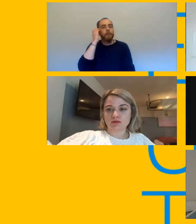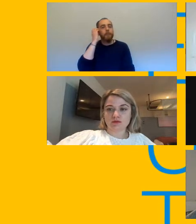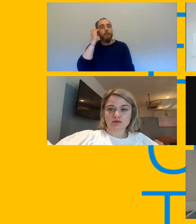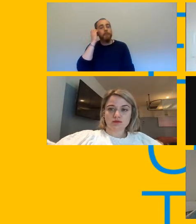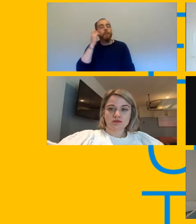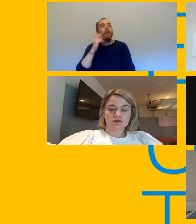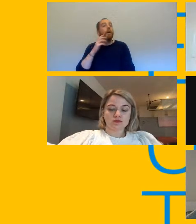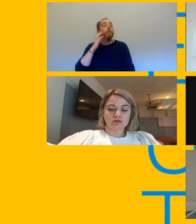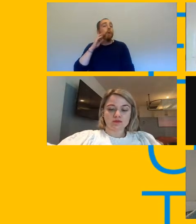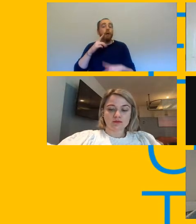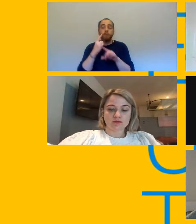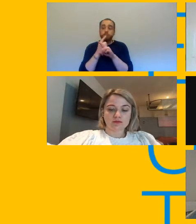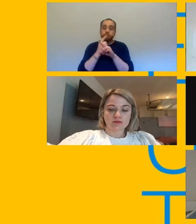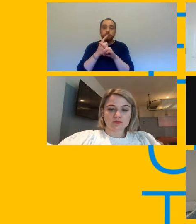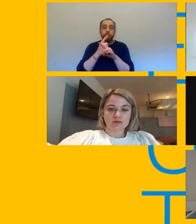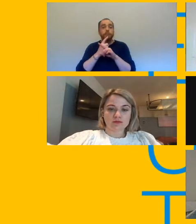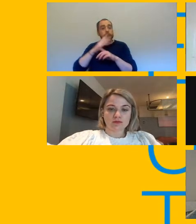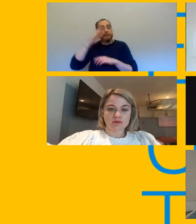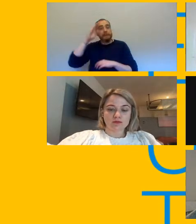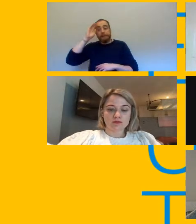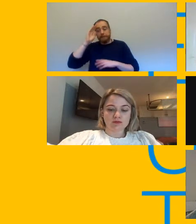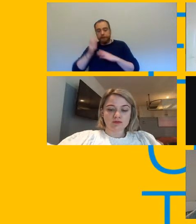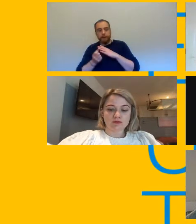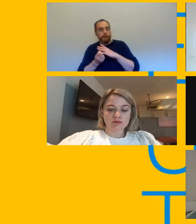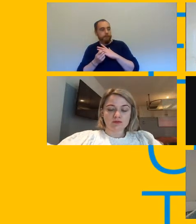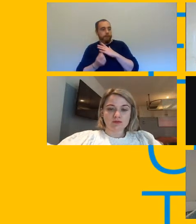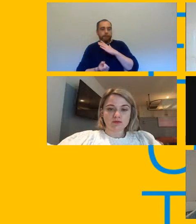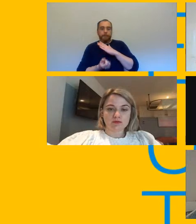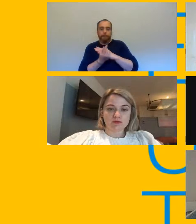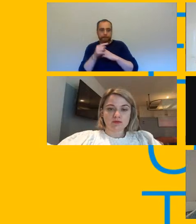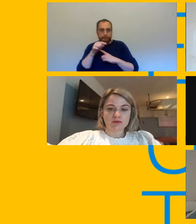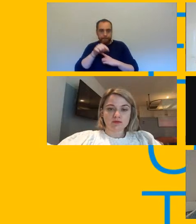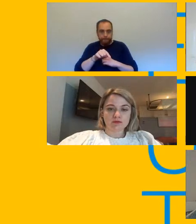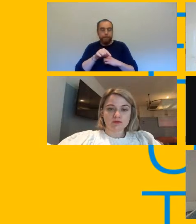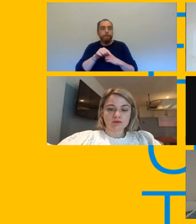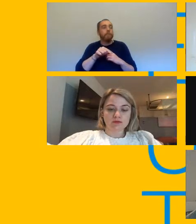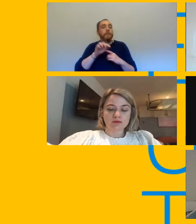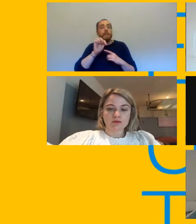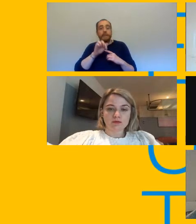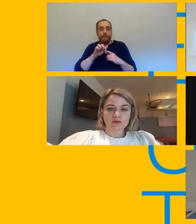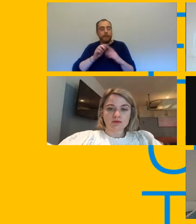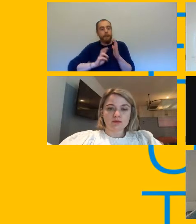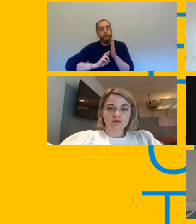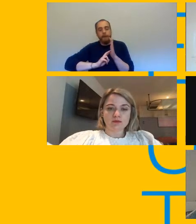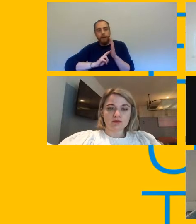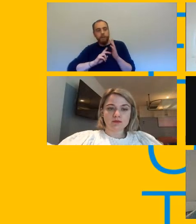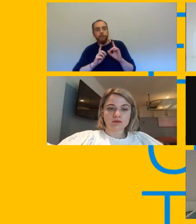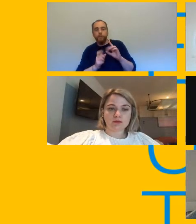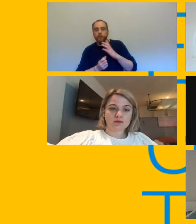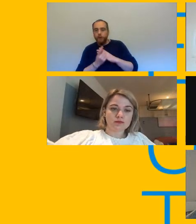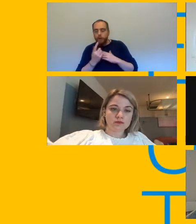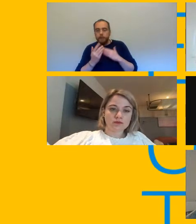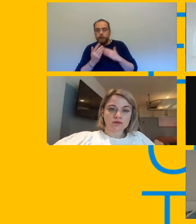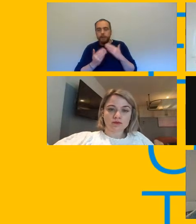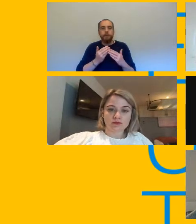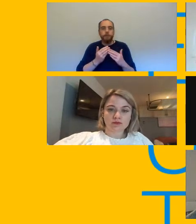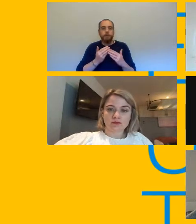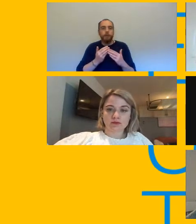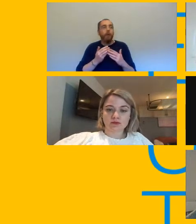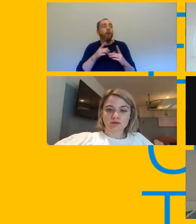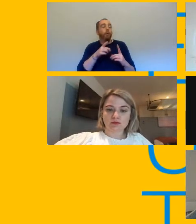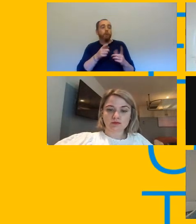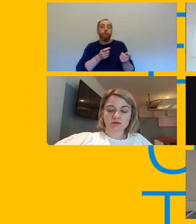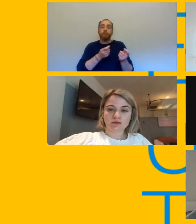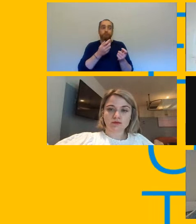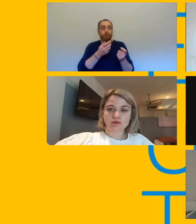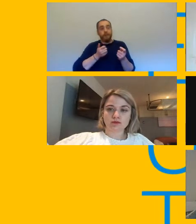present in in workplaces they don't capture everything and the sort of controls that we would expect employees to put in place to keep people